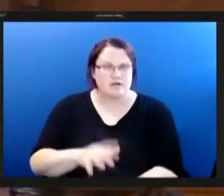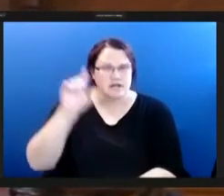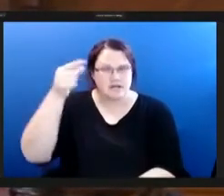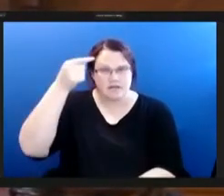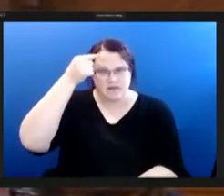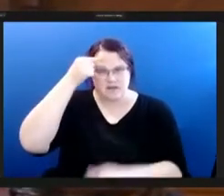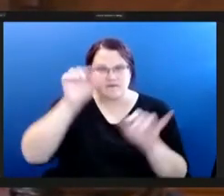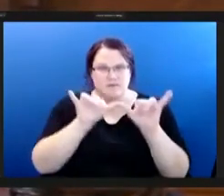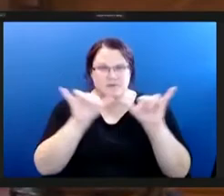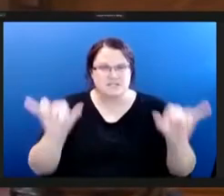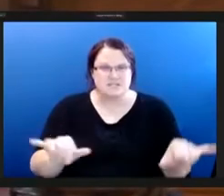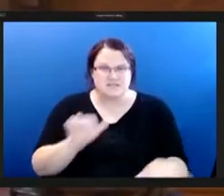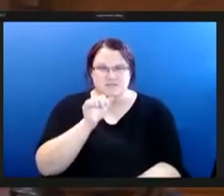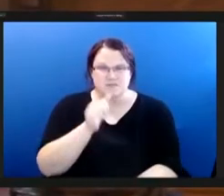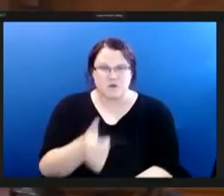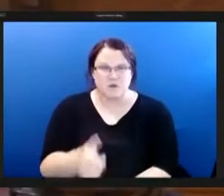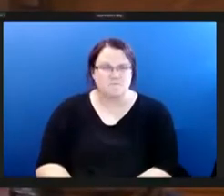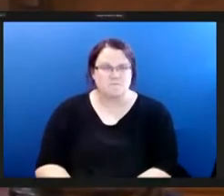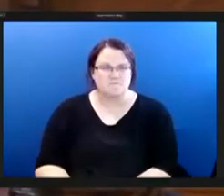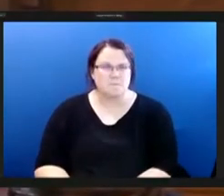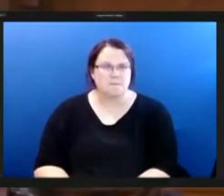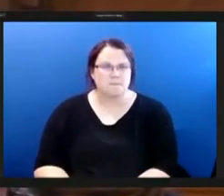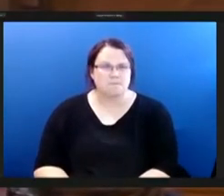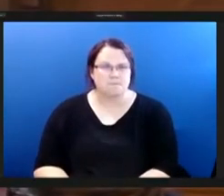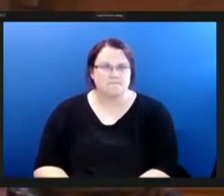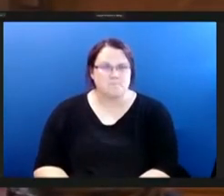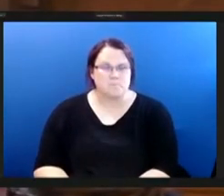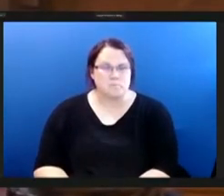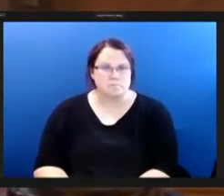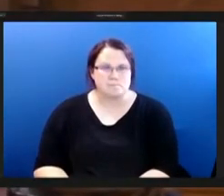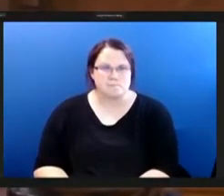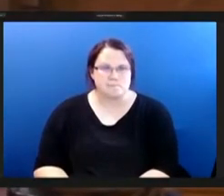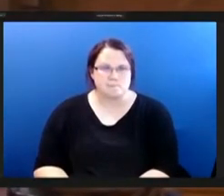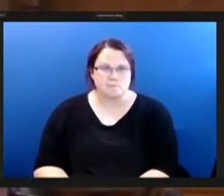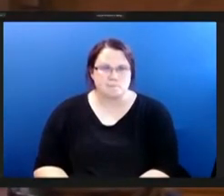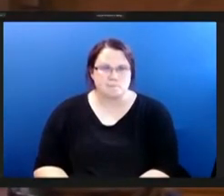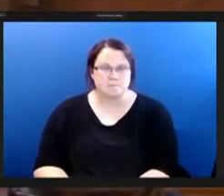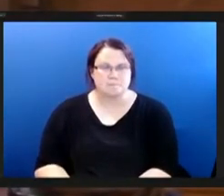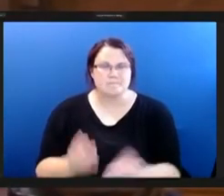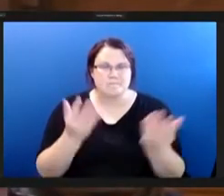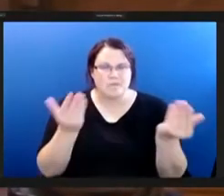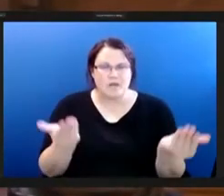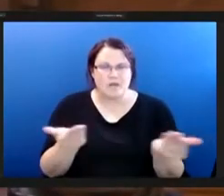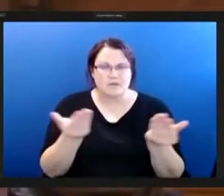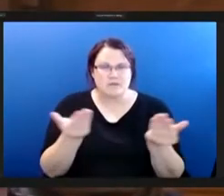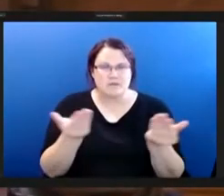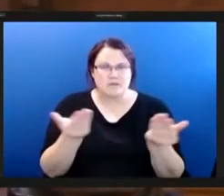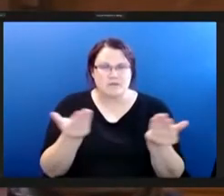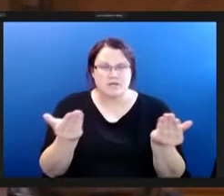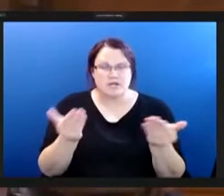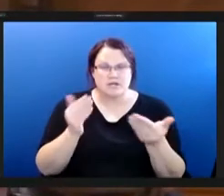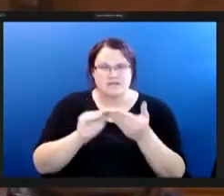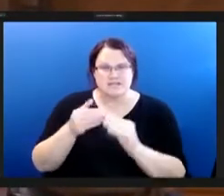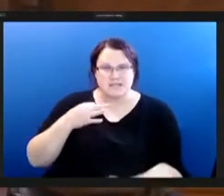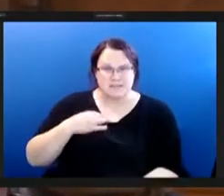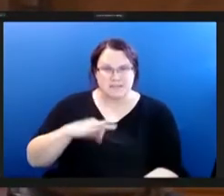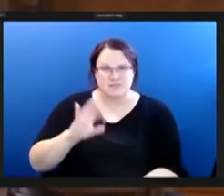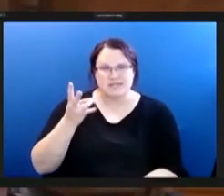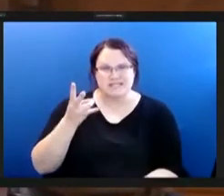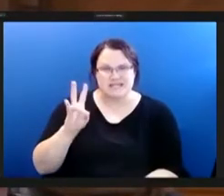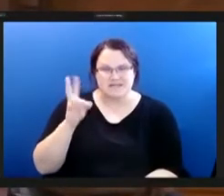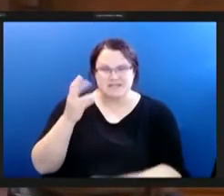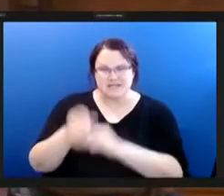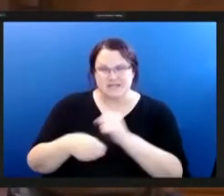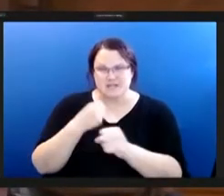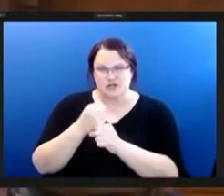and uh according to that i'm here in the city of pittsburgh 17 years later uh that we